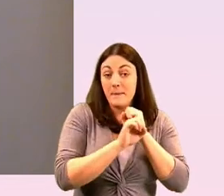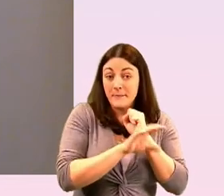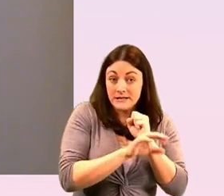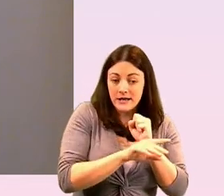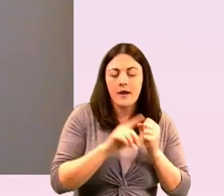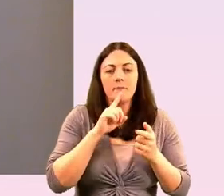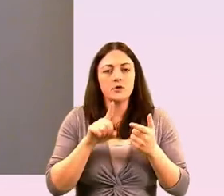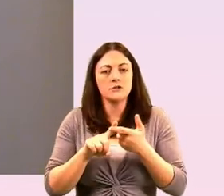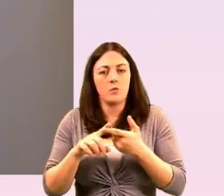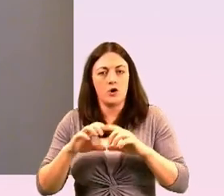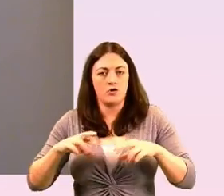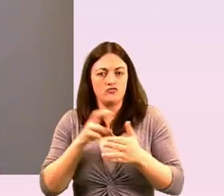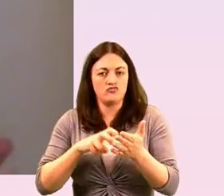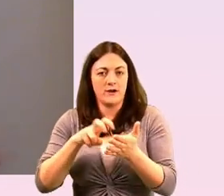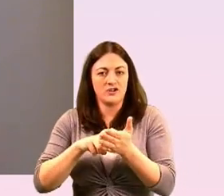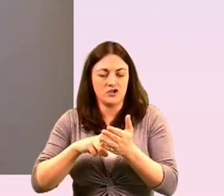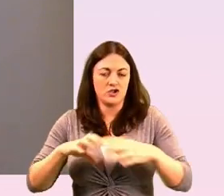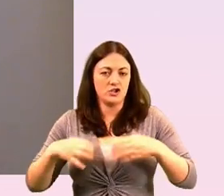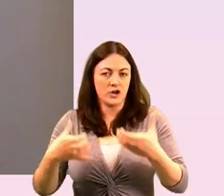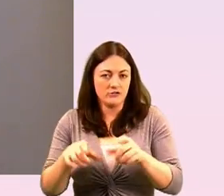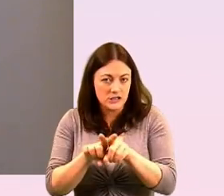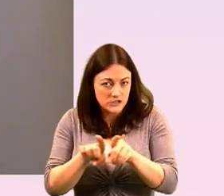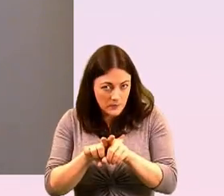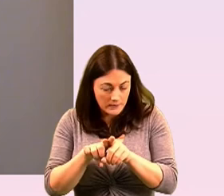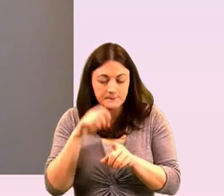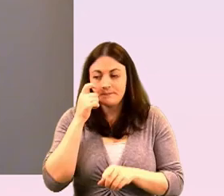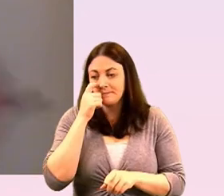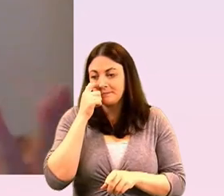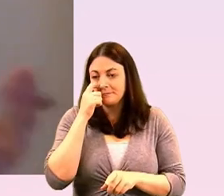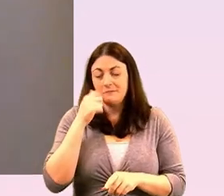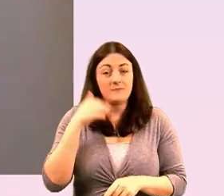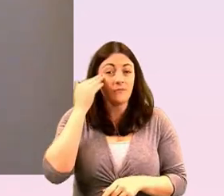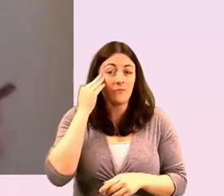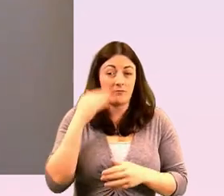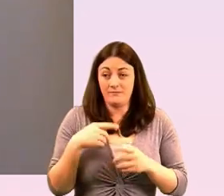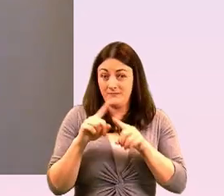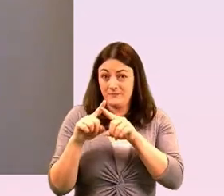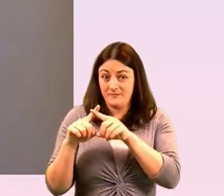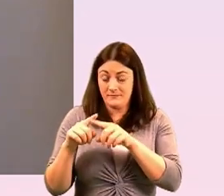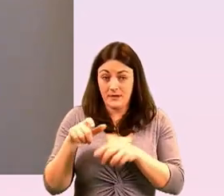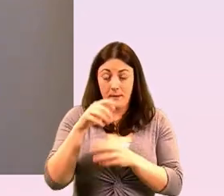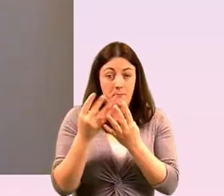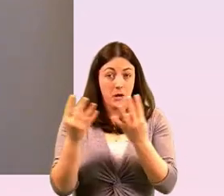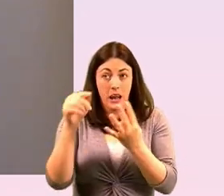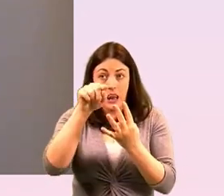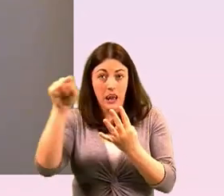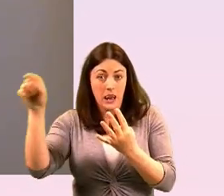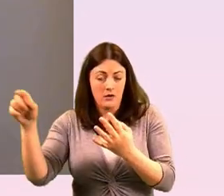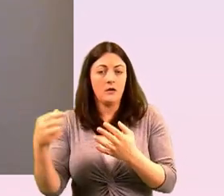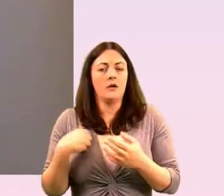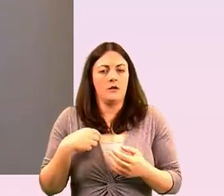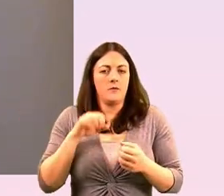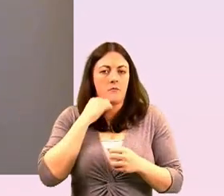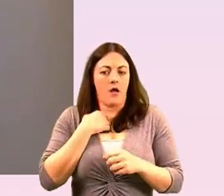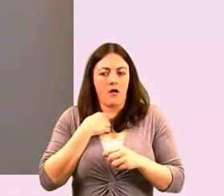charity and so like all of the fellow panelists and indeed the wider community sector with kovid there